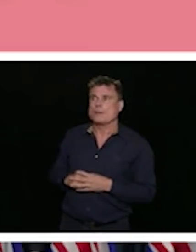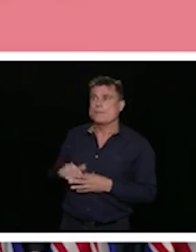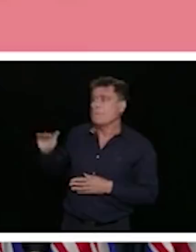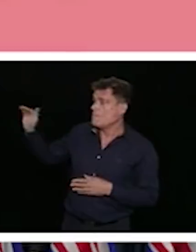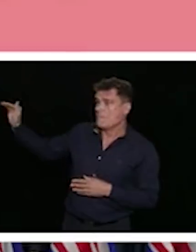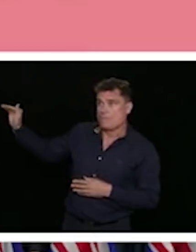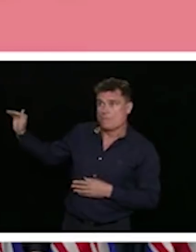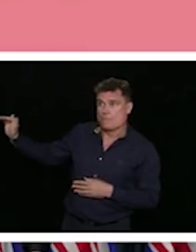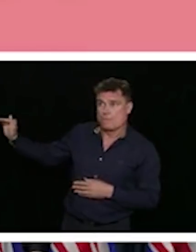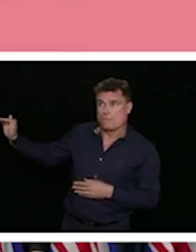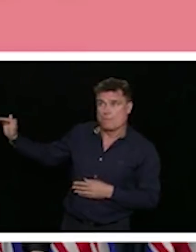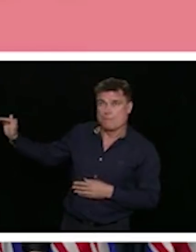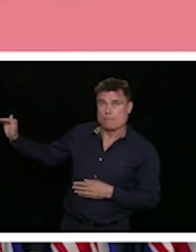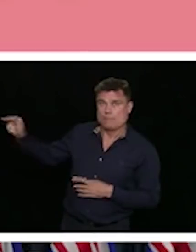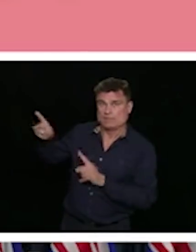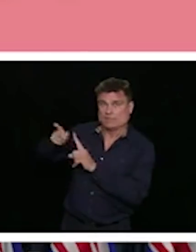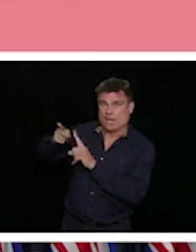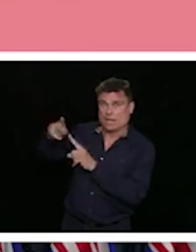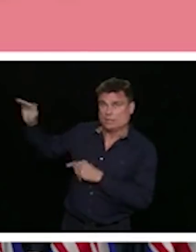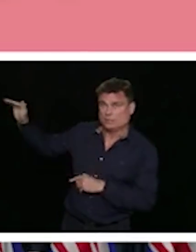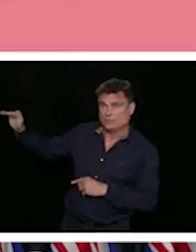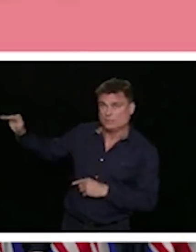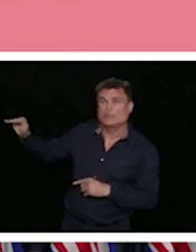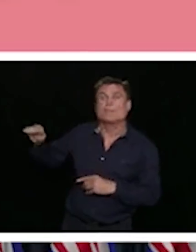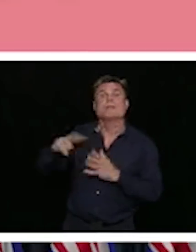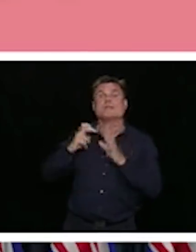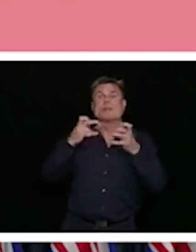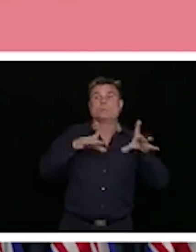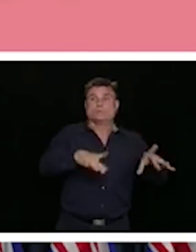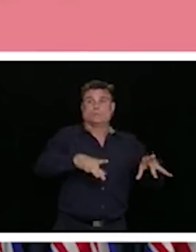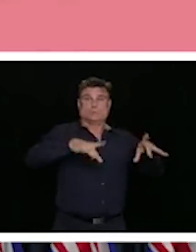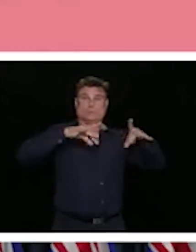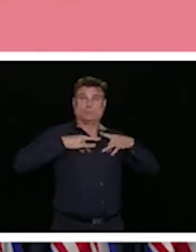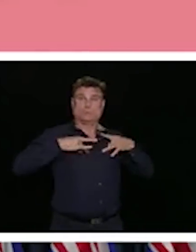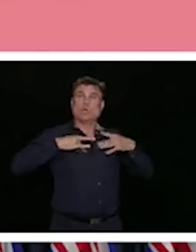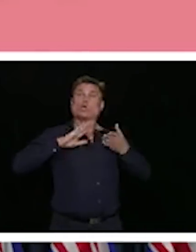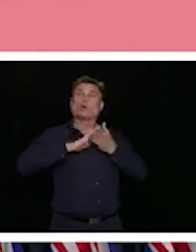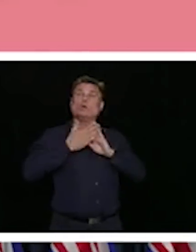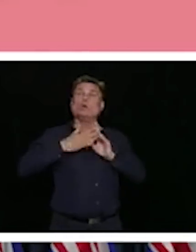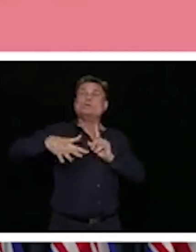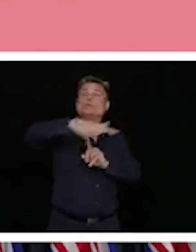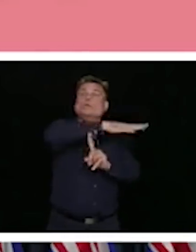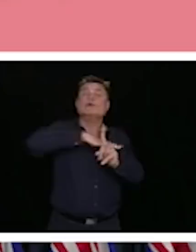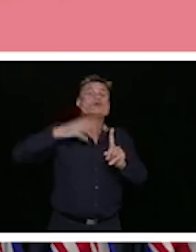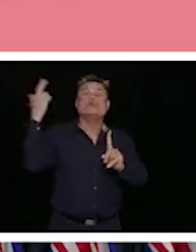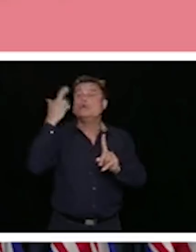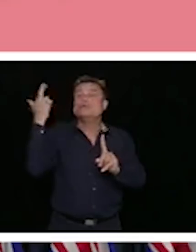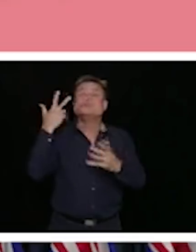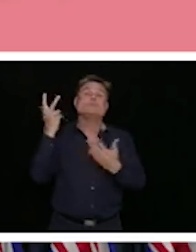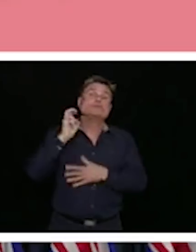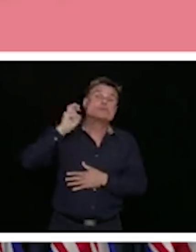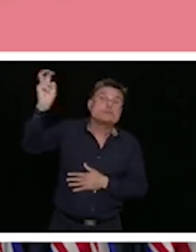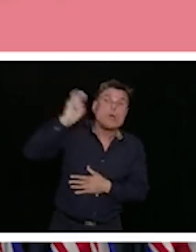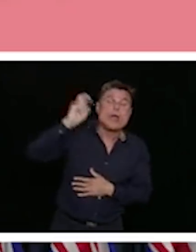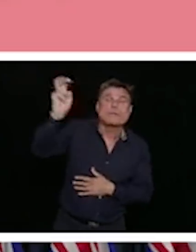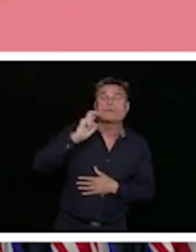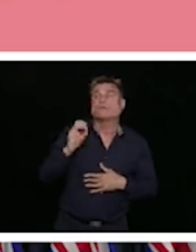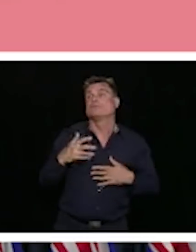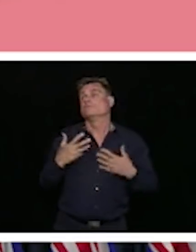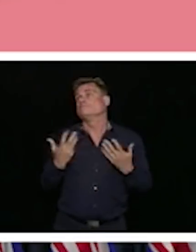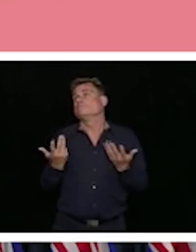are infected in the community, either the through travel or through individual connections.